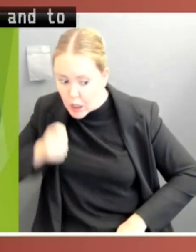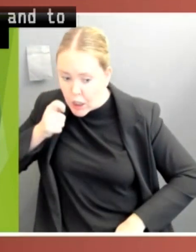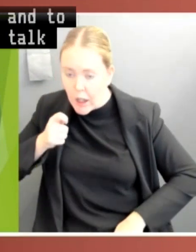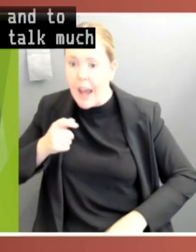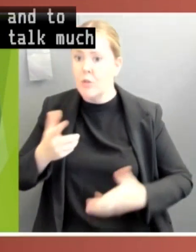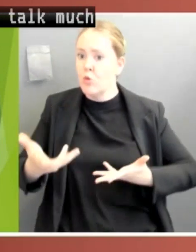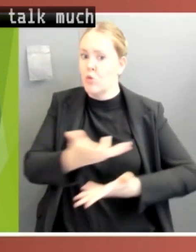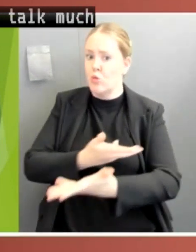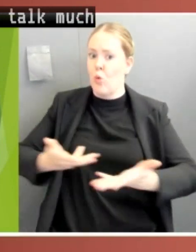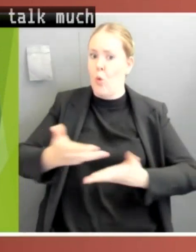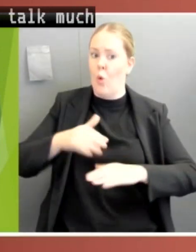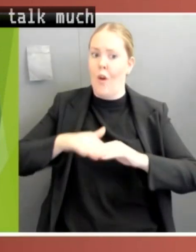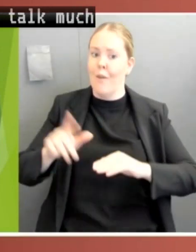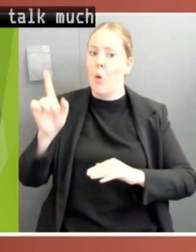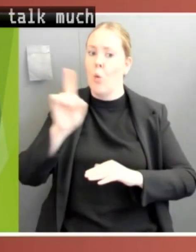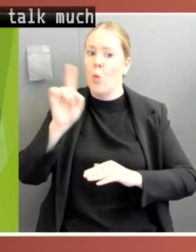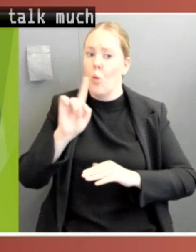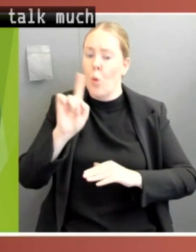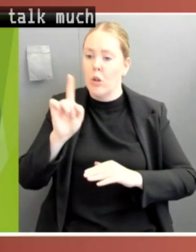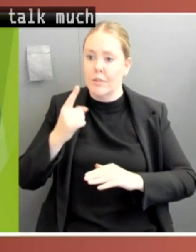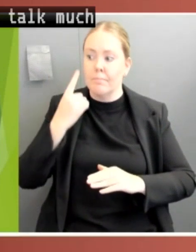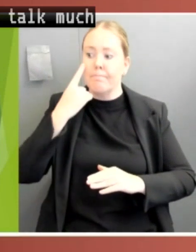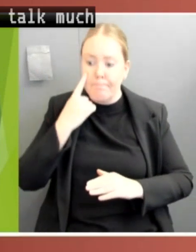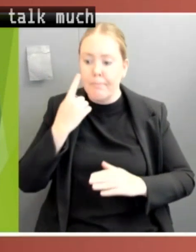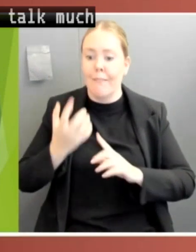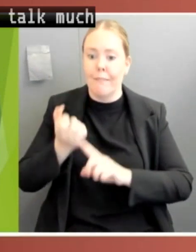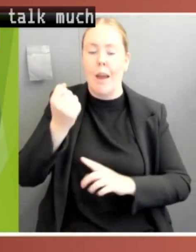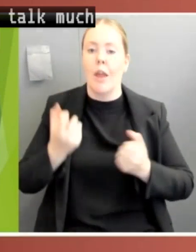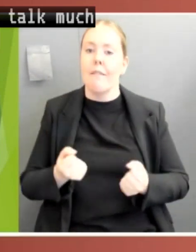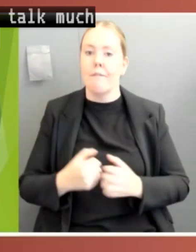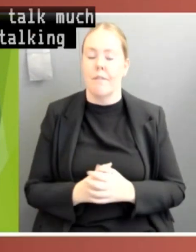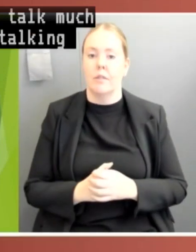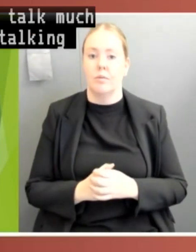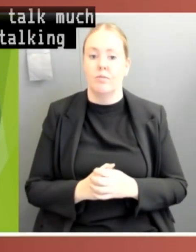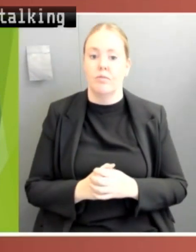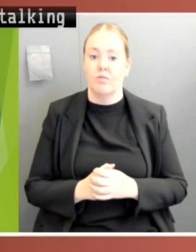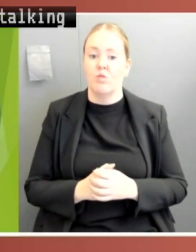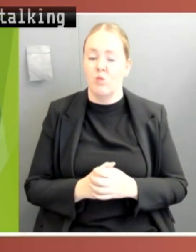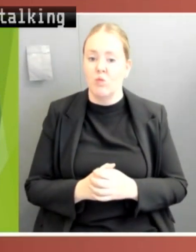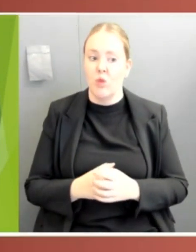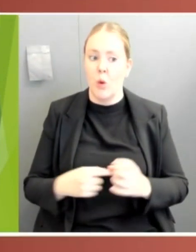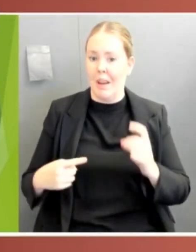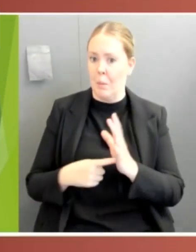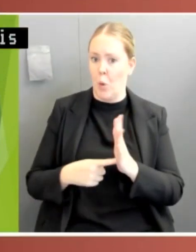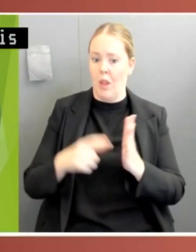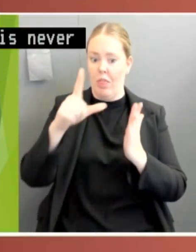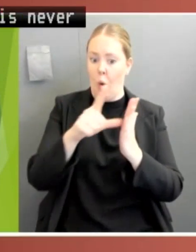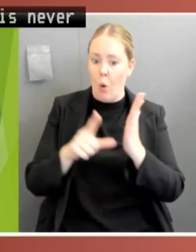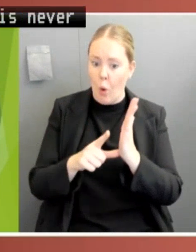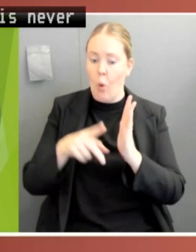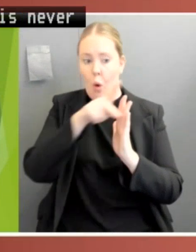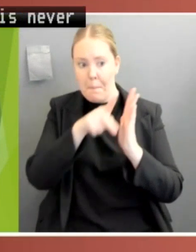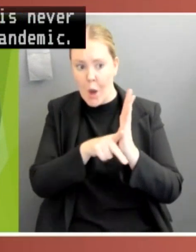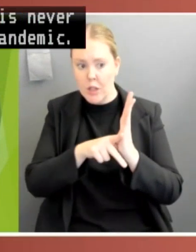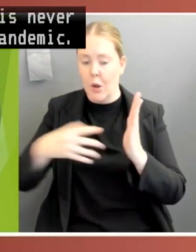this talking about and scrutinising administration and policy is never more vital than during a pandemic when these